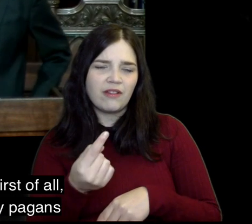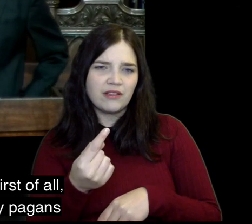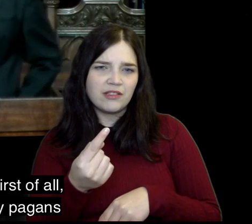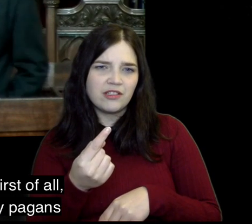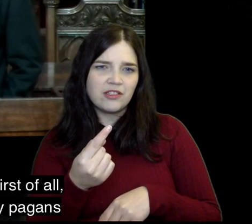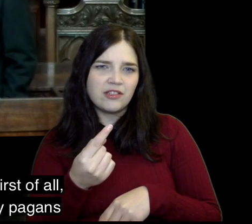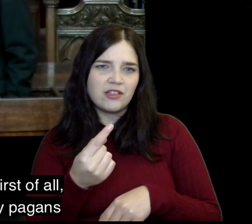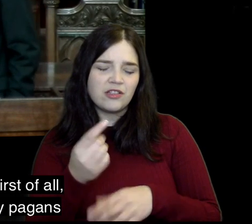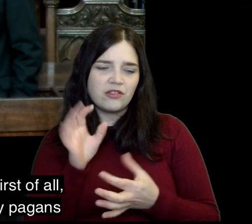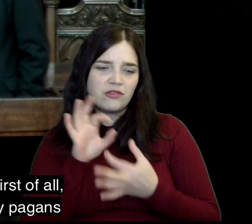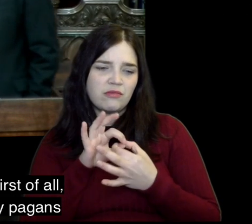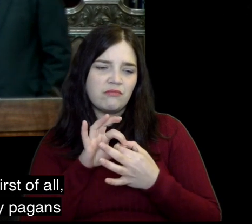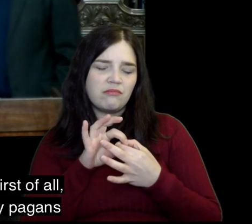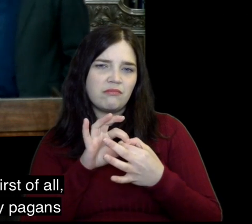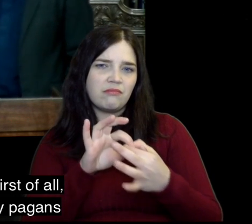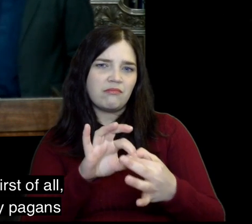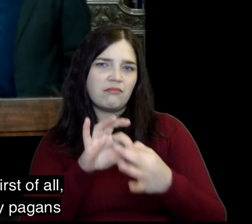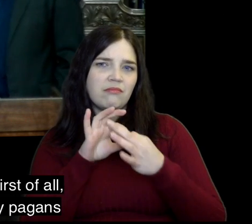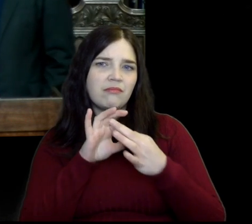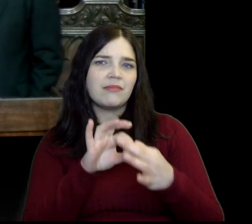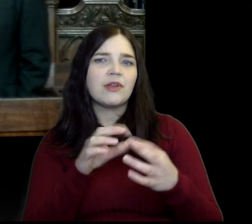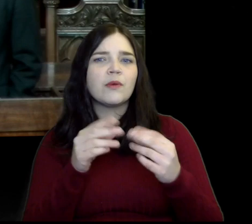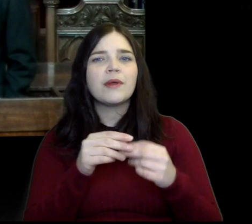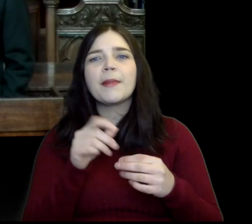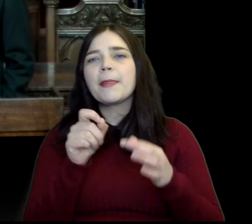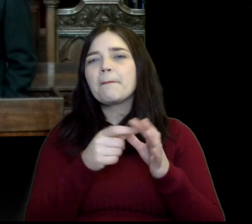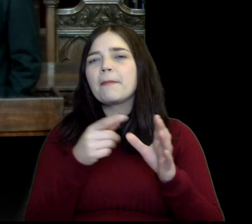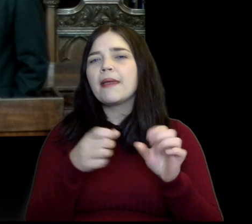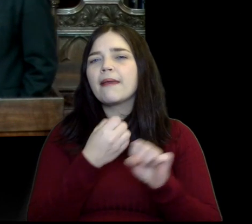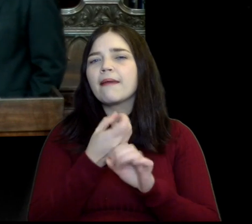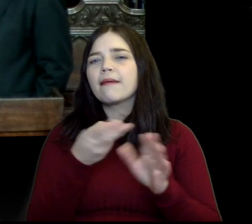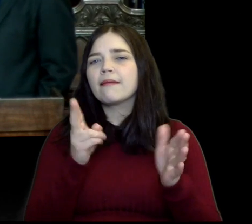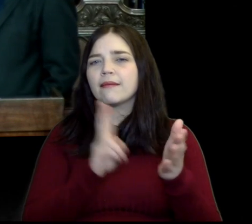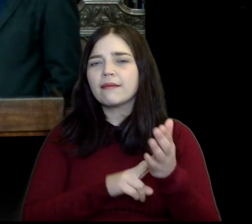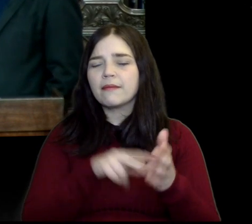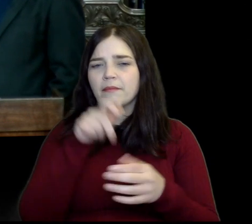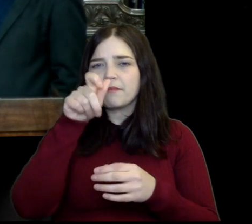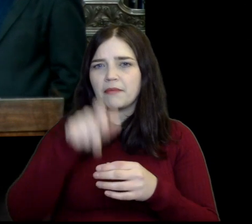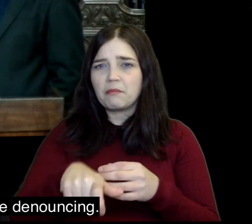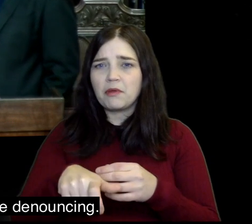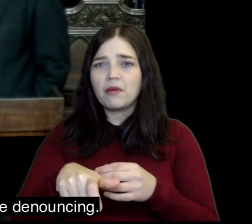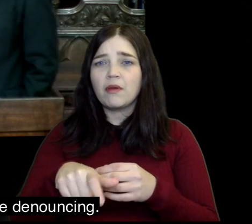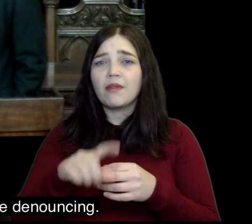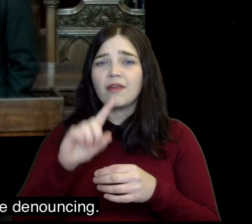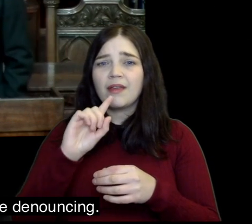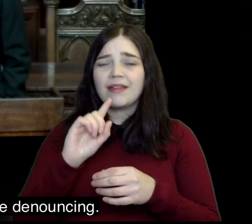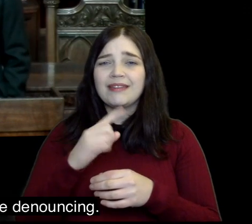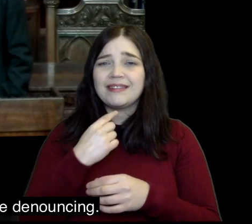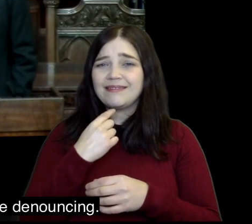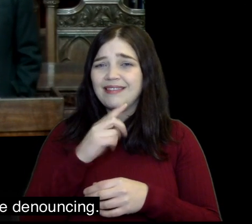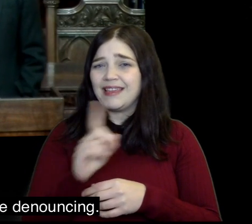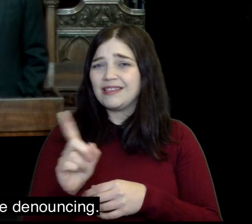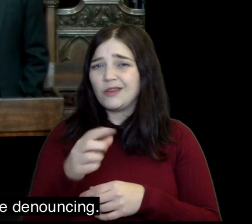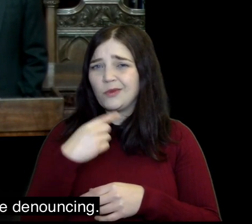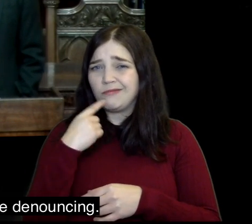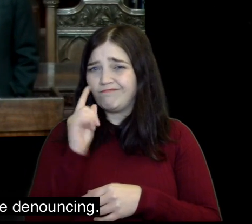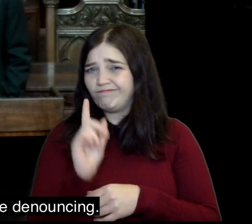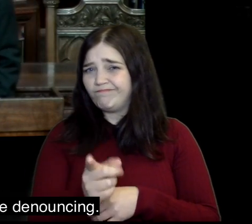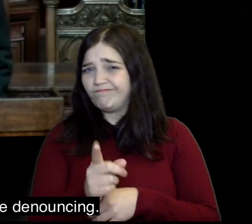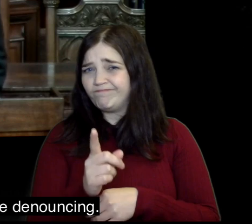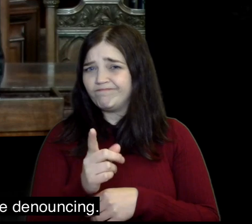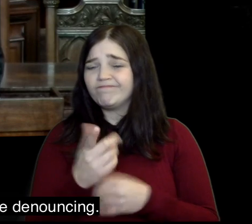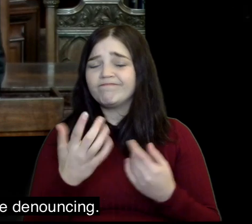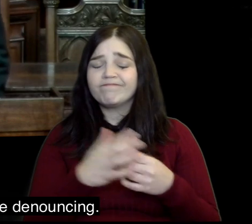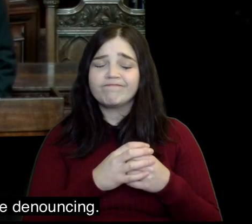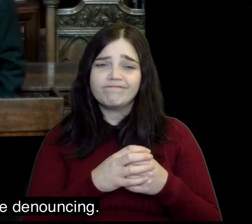he's teaching him first of all to relate to the very pagans that